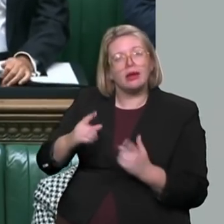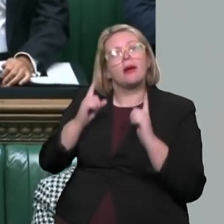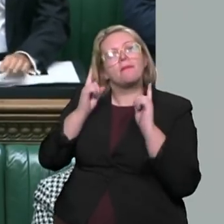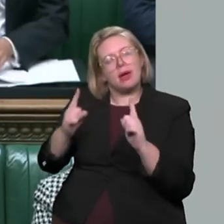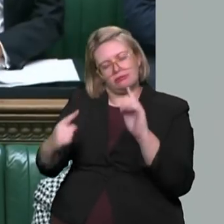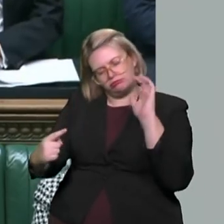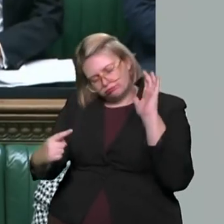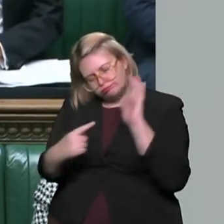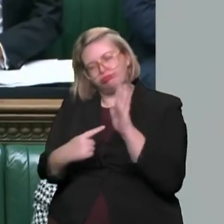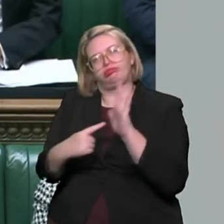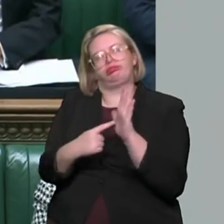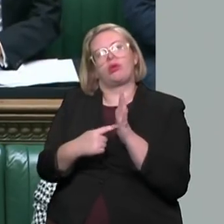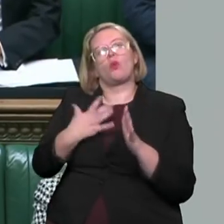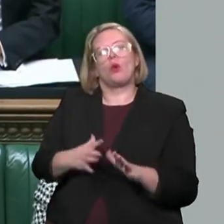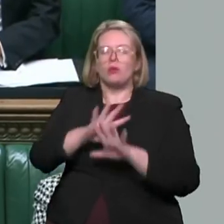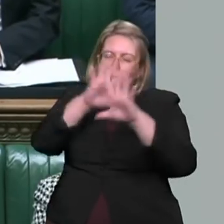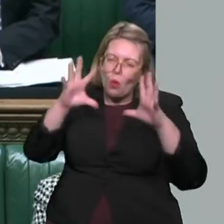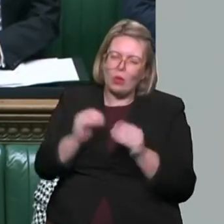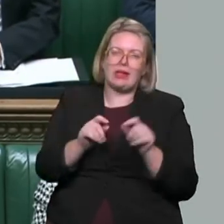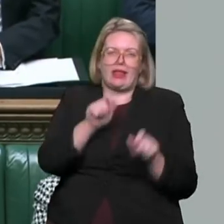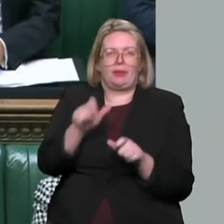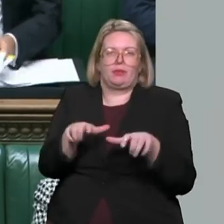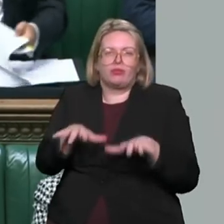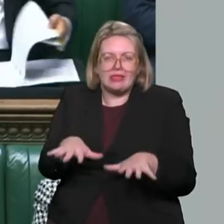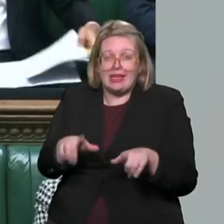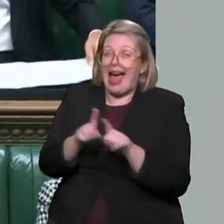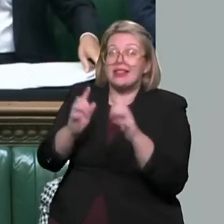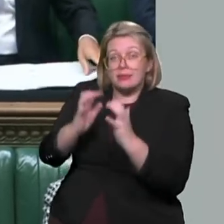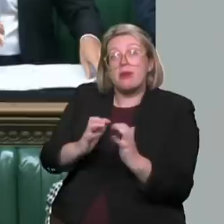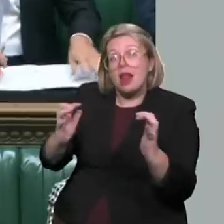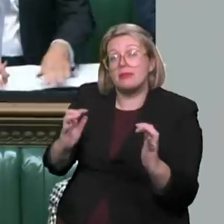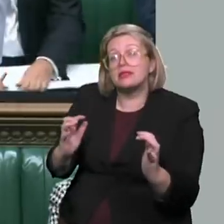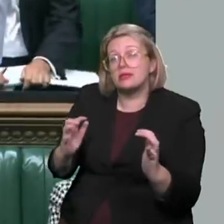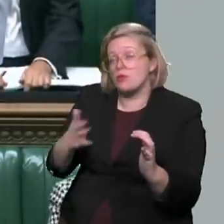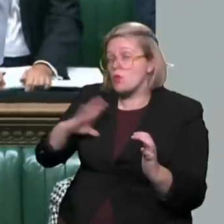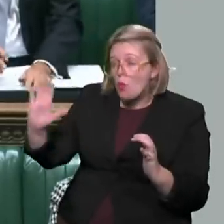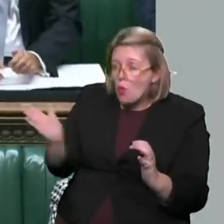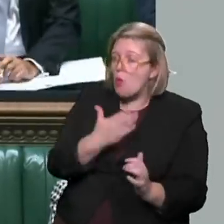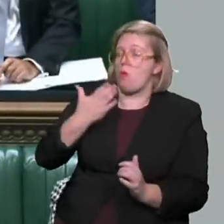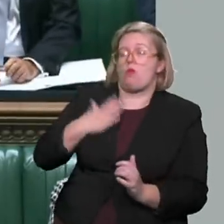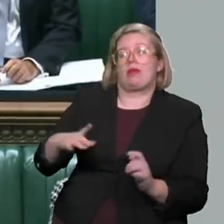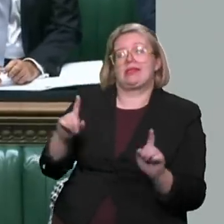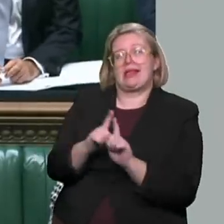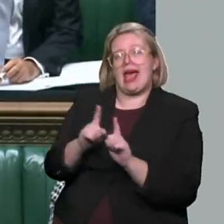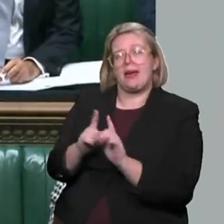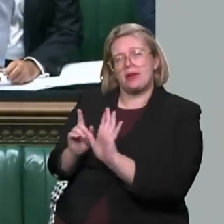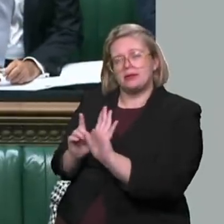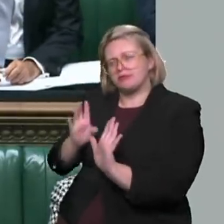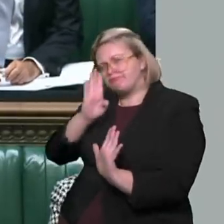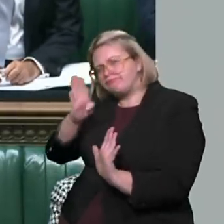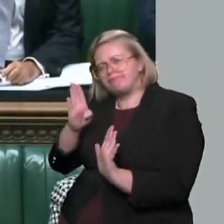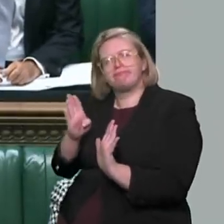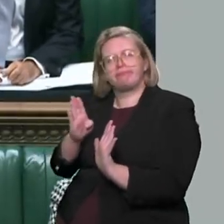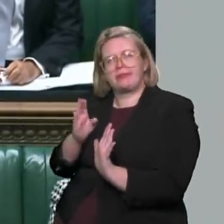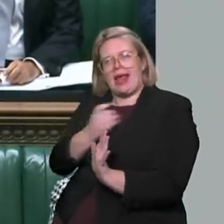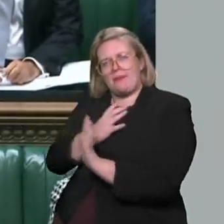House would certainly want to see in addition—if I can say this to the right hon. Gentleman in a collegiate spirit—in addition,